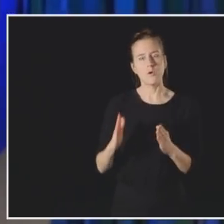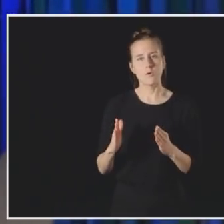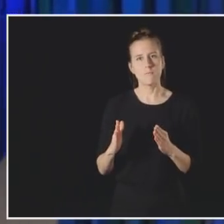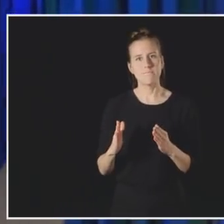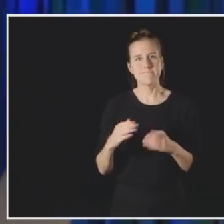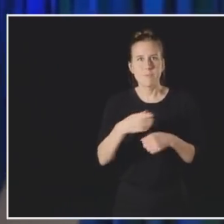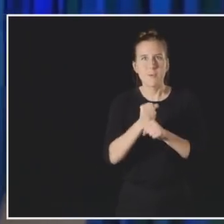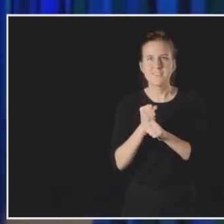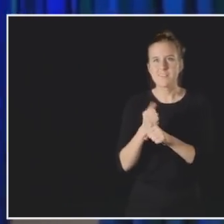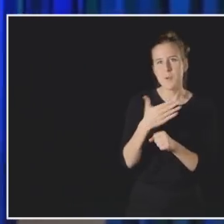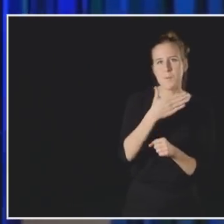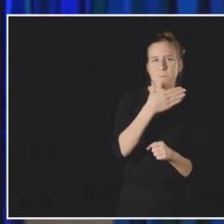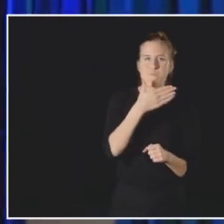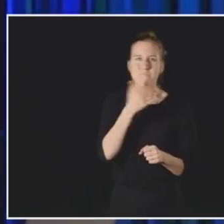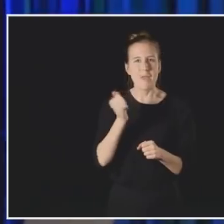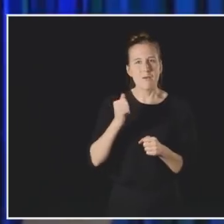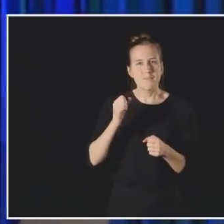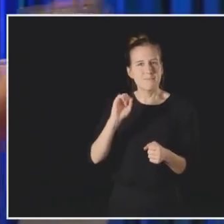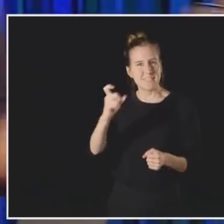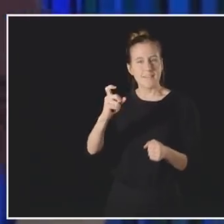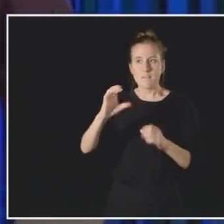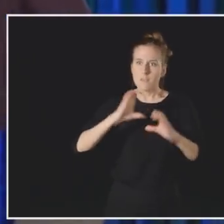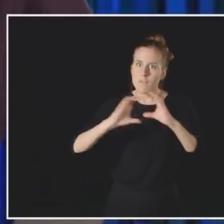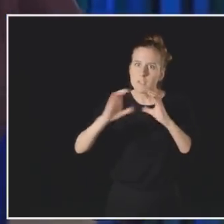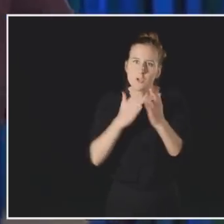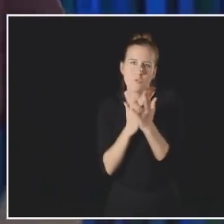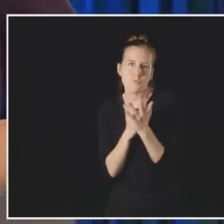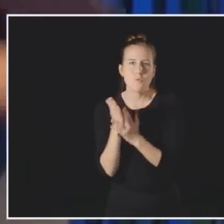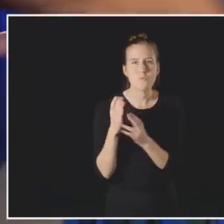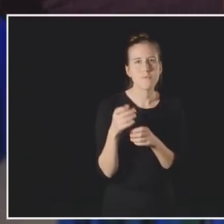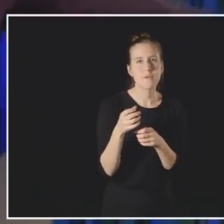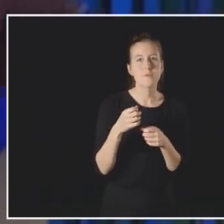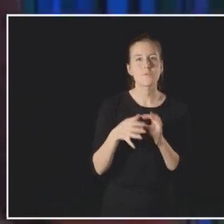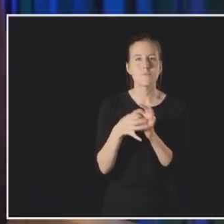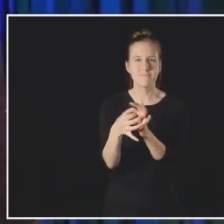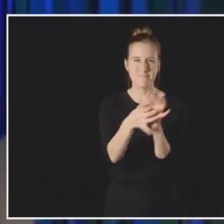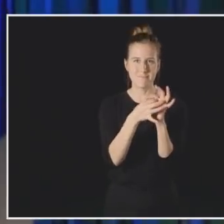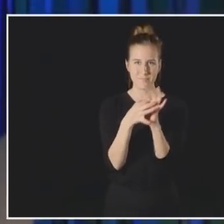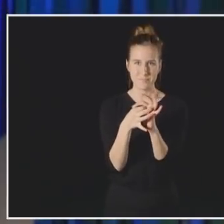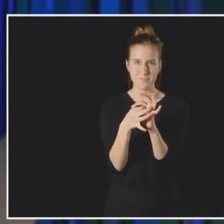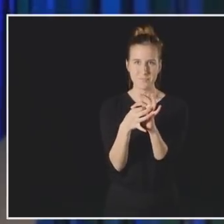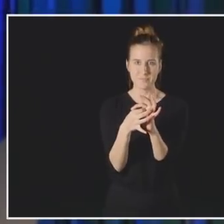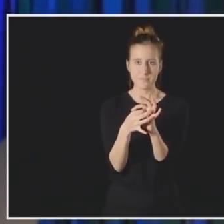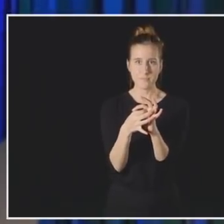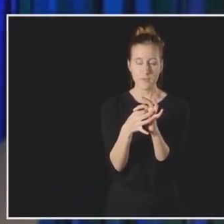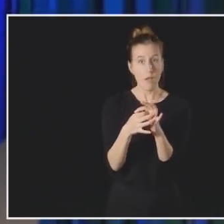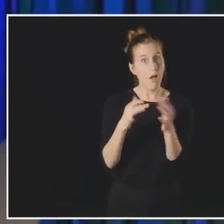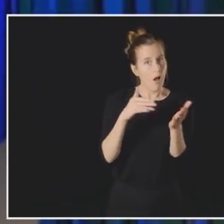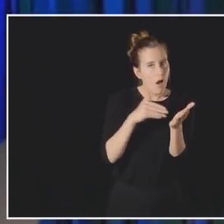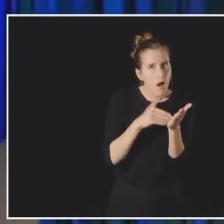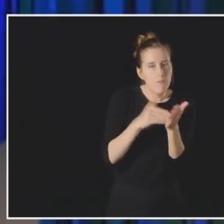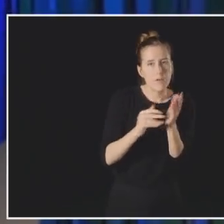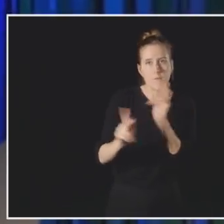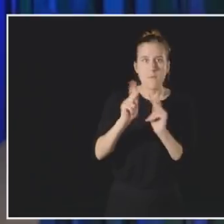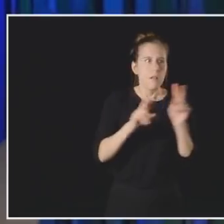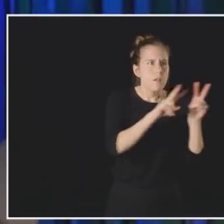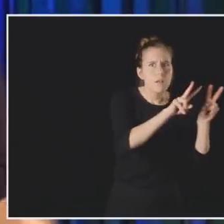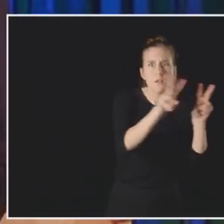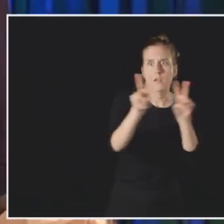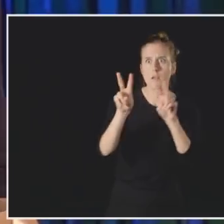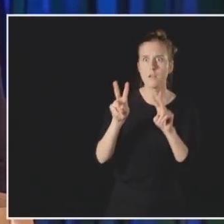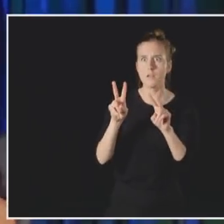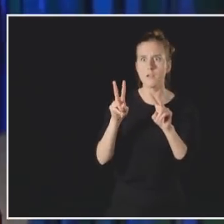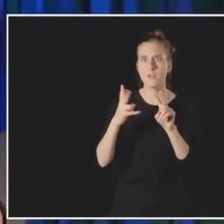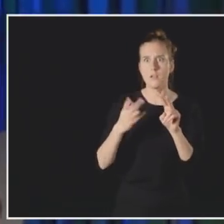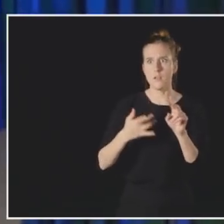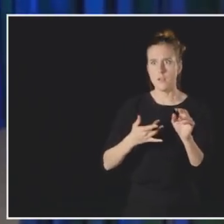partner helps create better sex and conversations throughout your relationship. I'm humbled by how